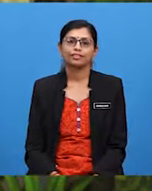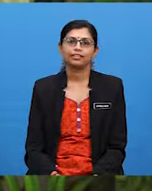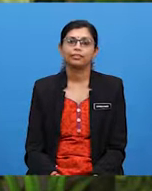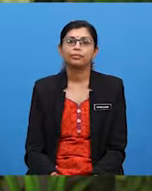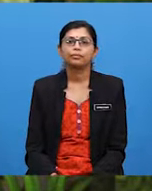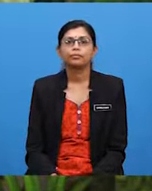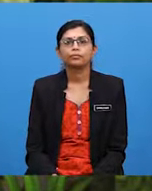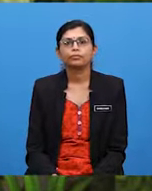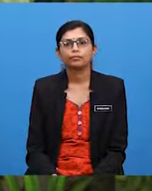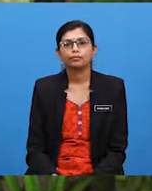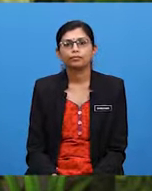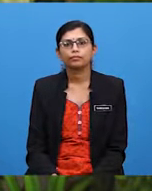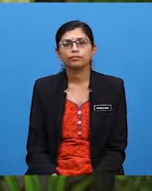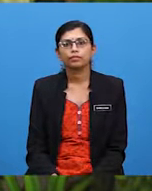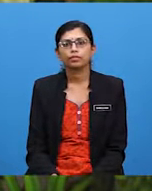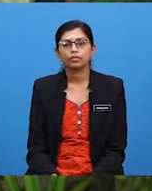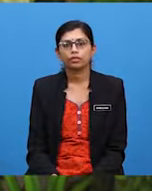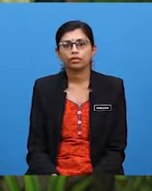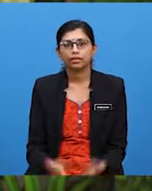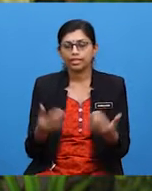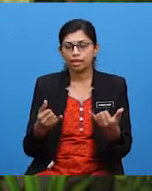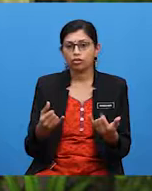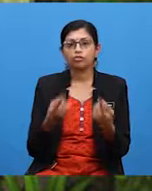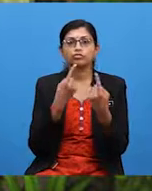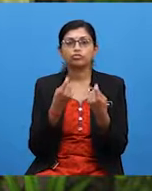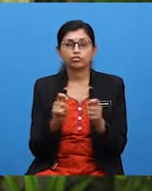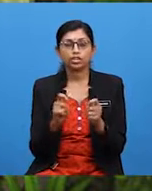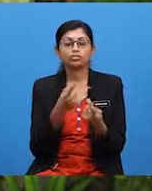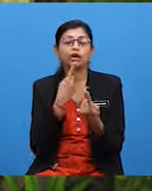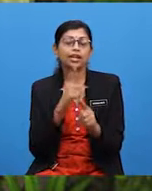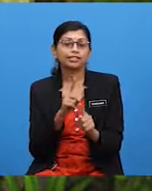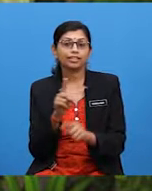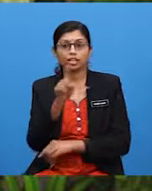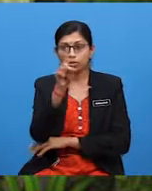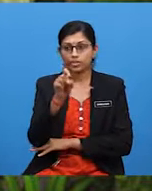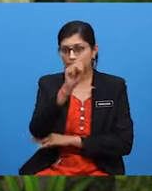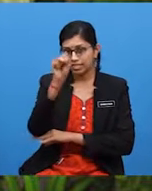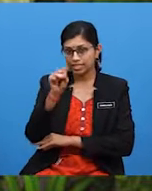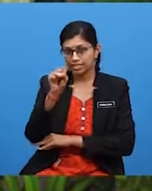Now, try to answer the questions using the sentences.